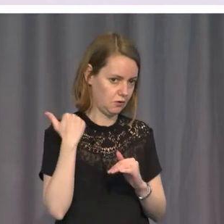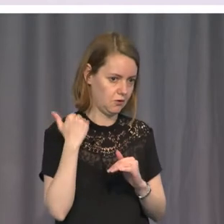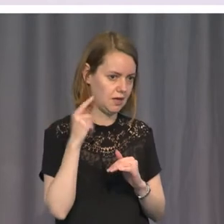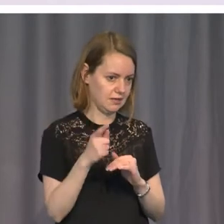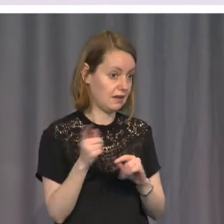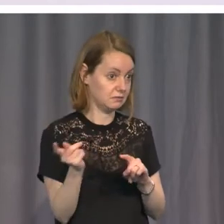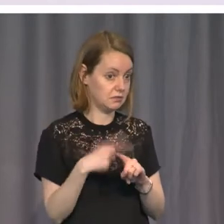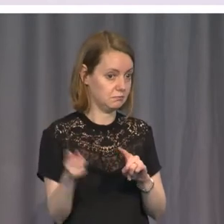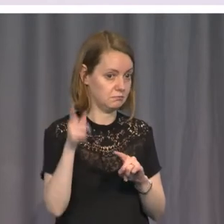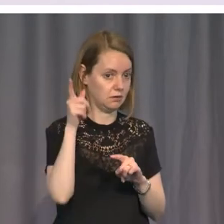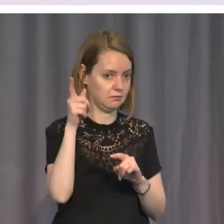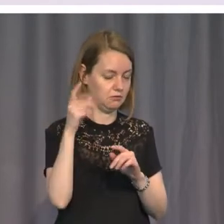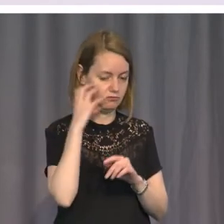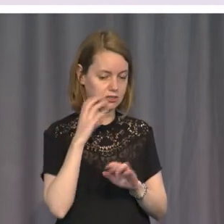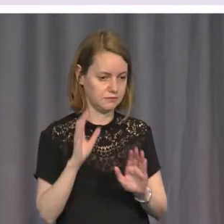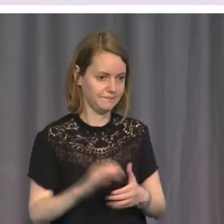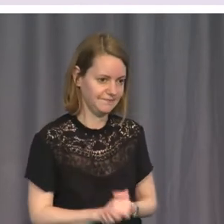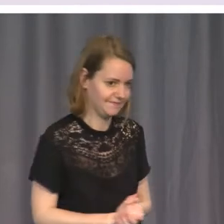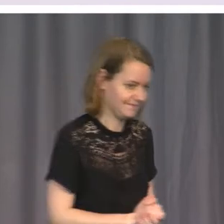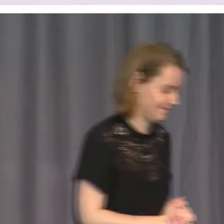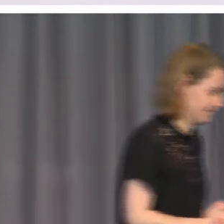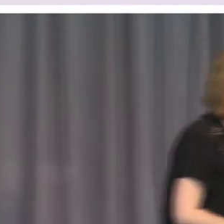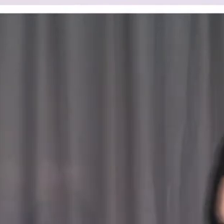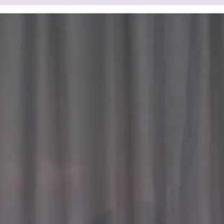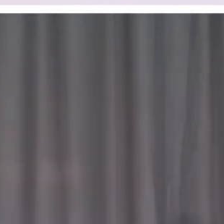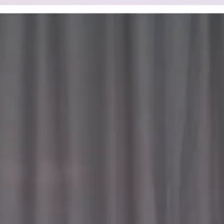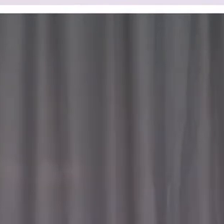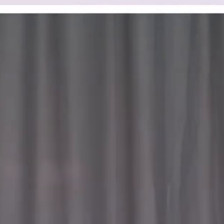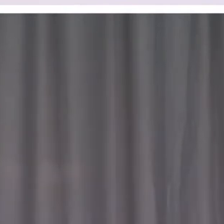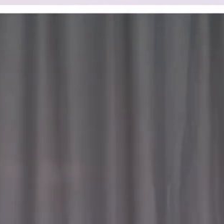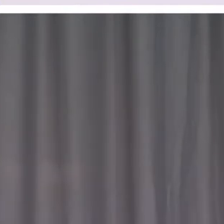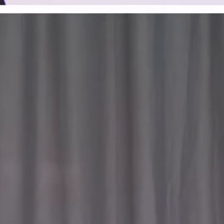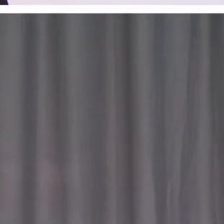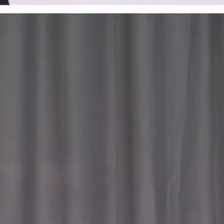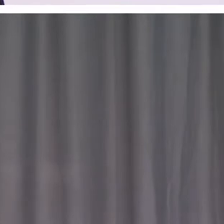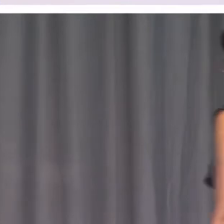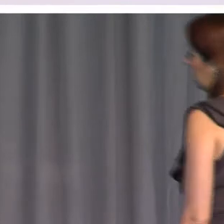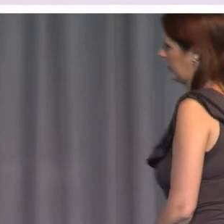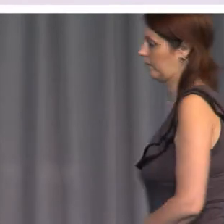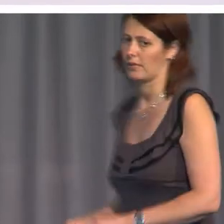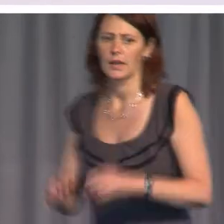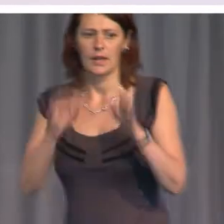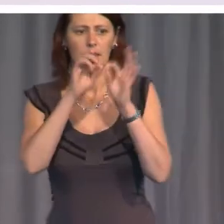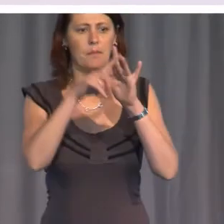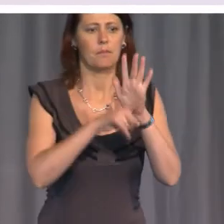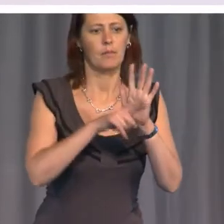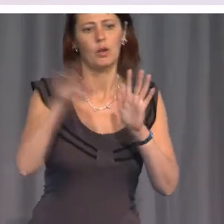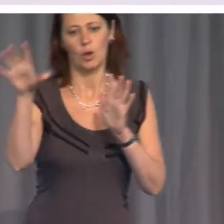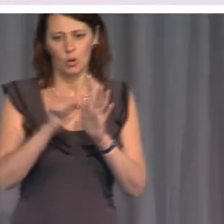extreme to which the Russian state went. But Bill took the campaign to the United States and it succeeded.